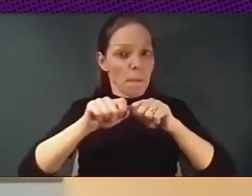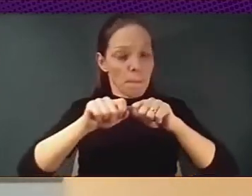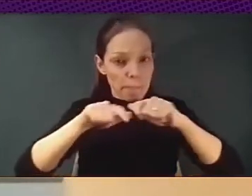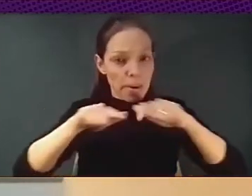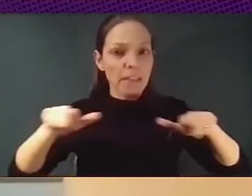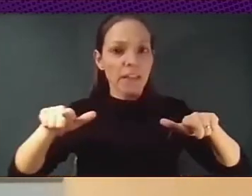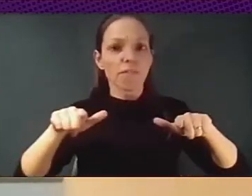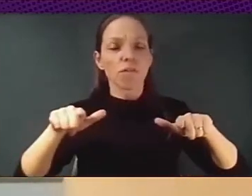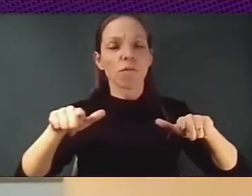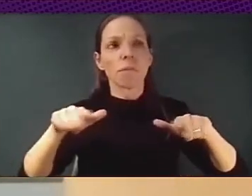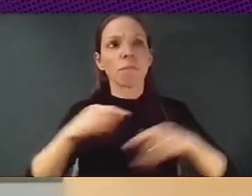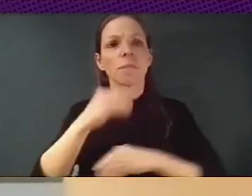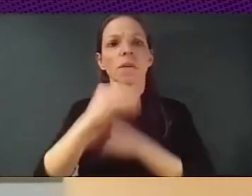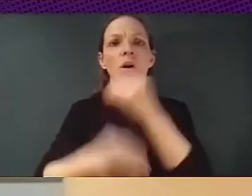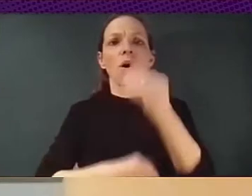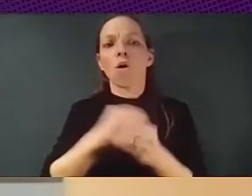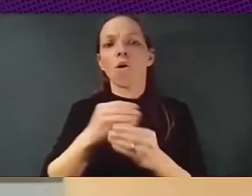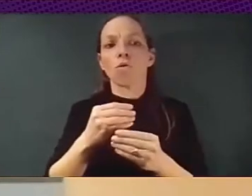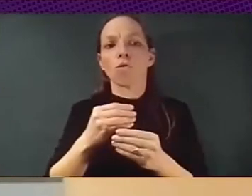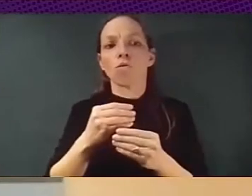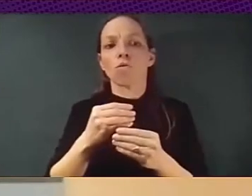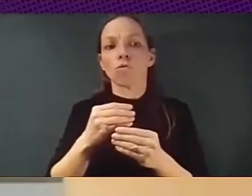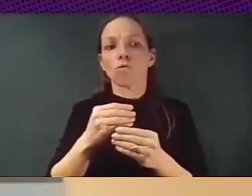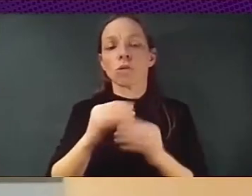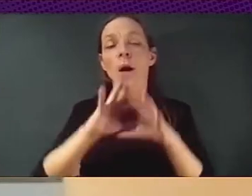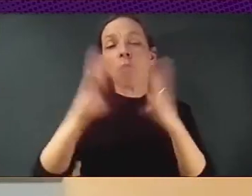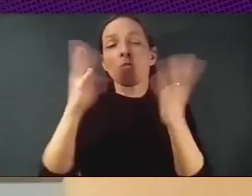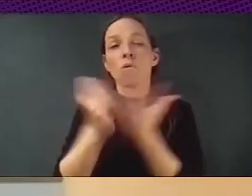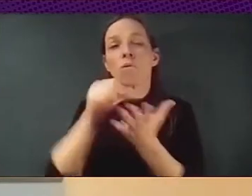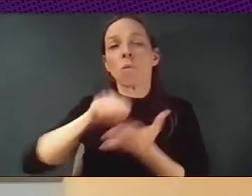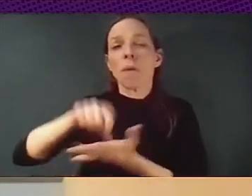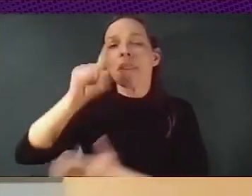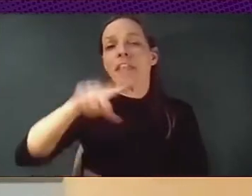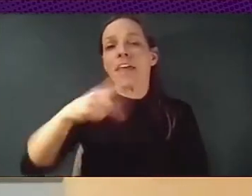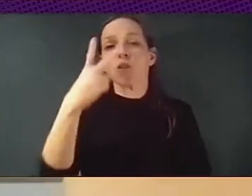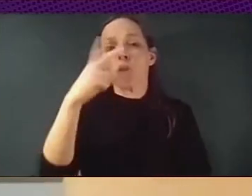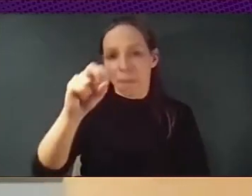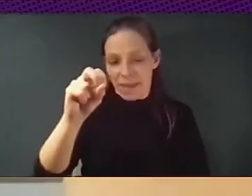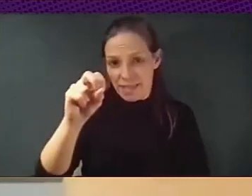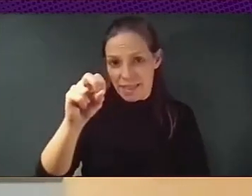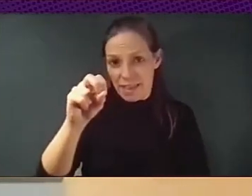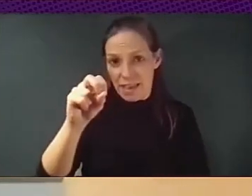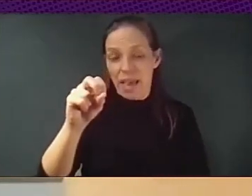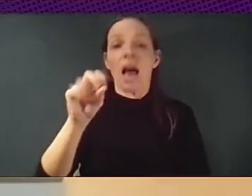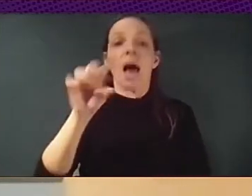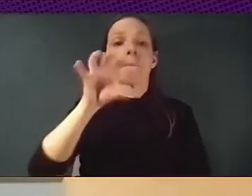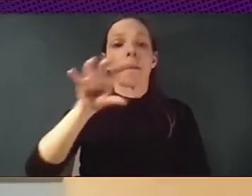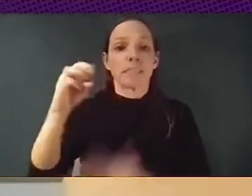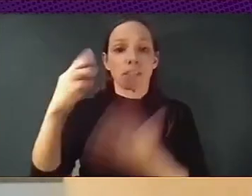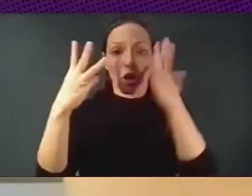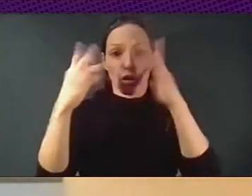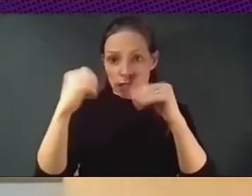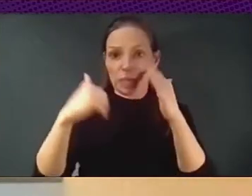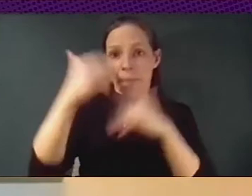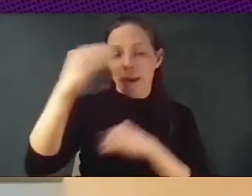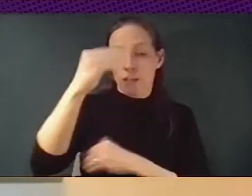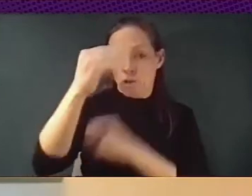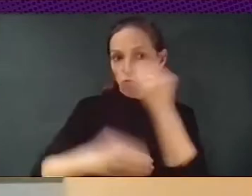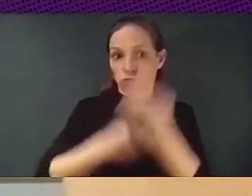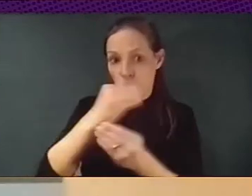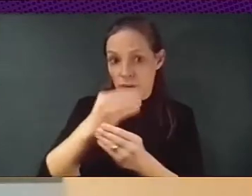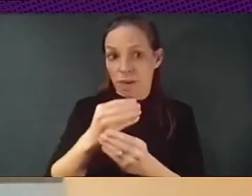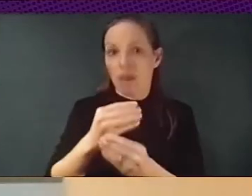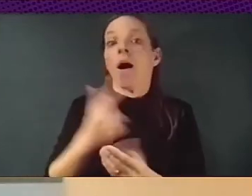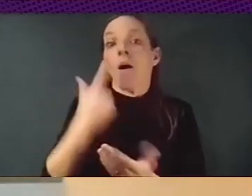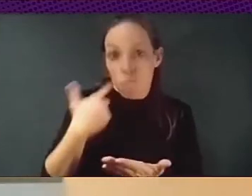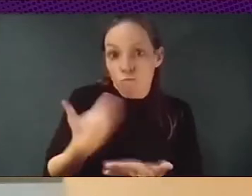more than 80 countries are using it. this also showed that this kind of local experiments can scale, they